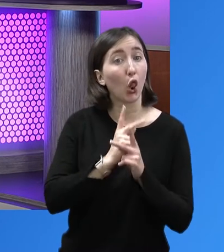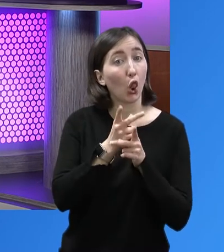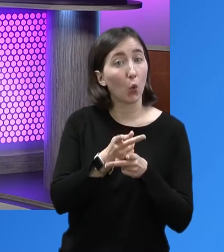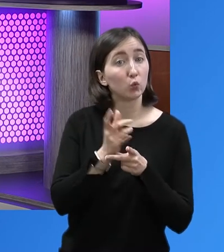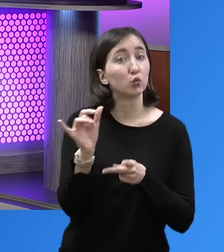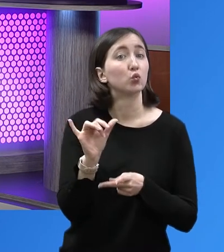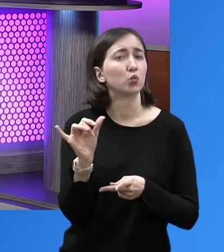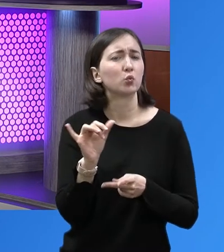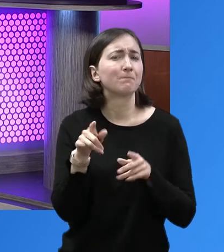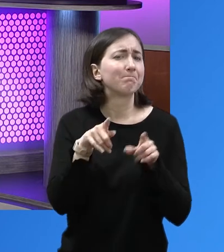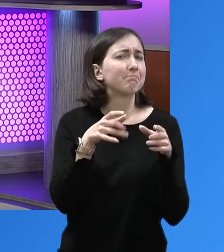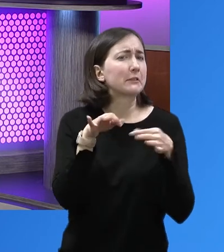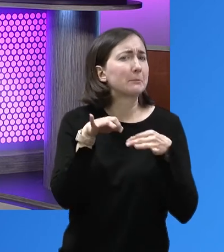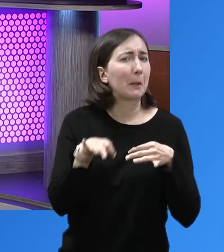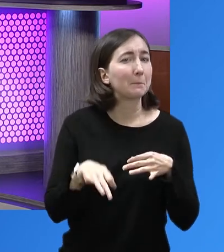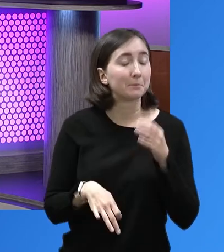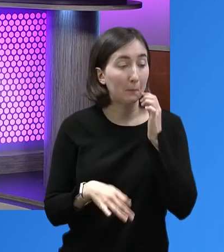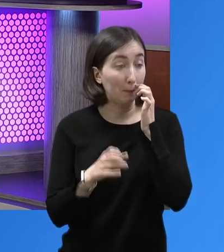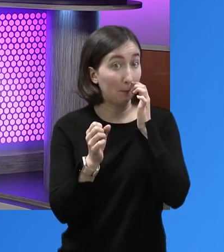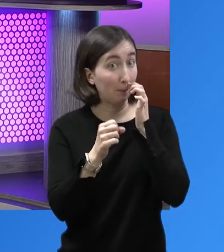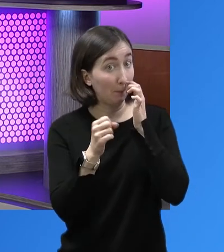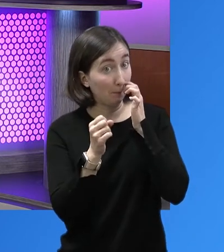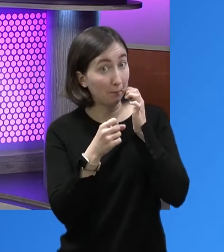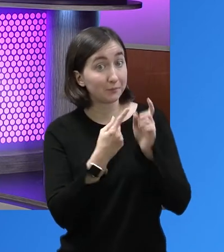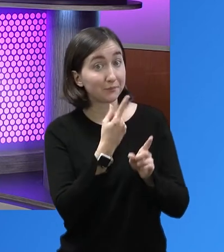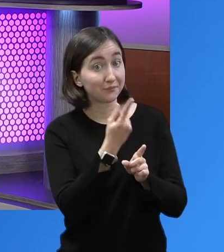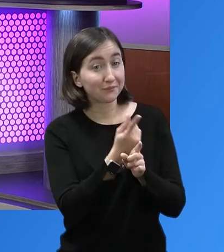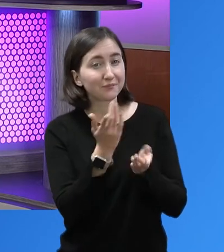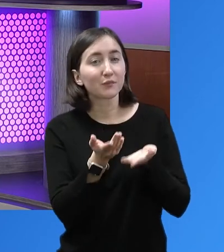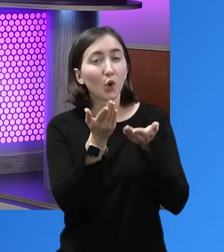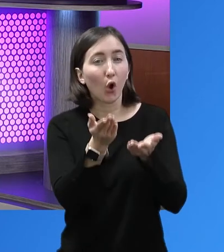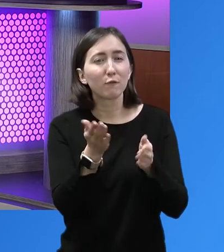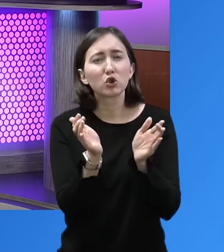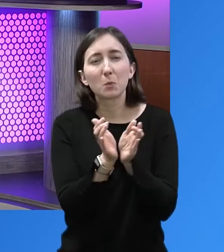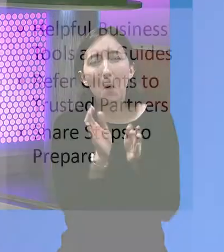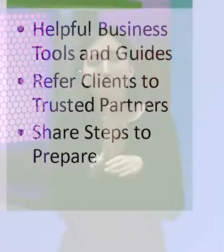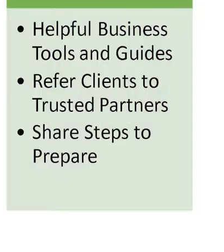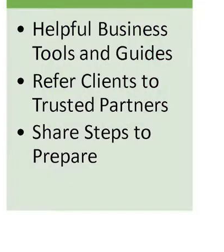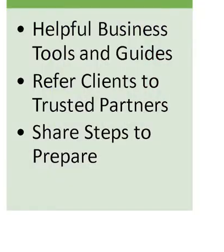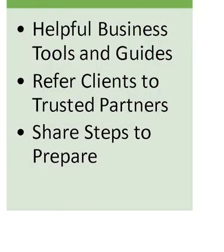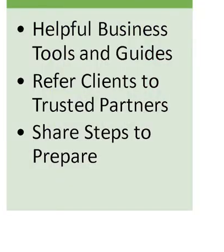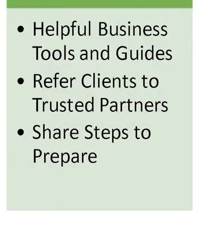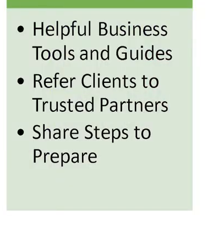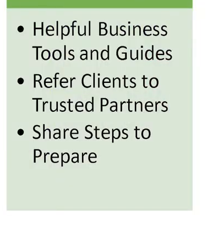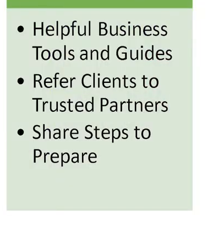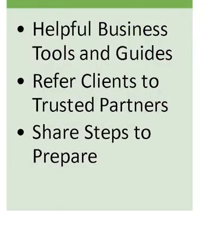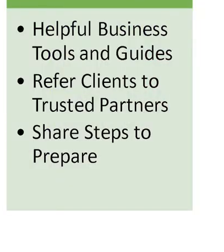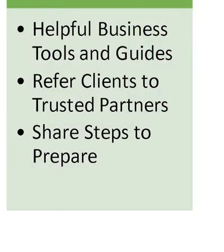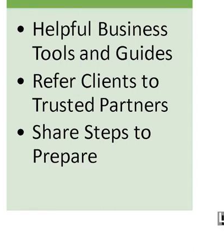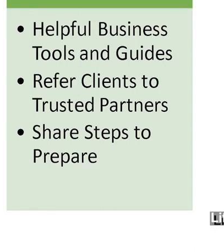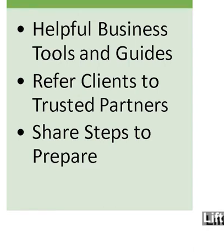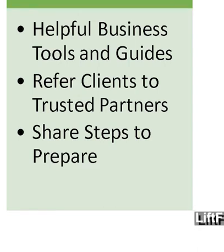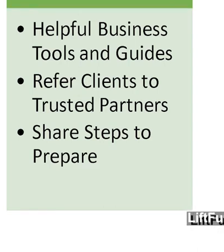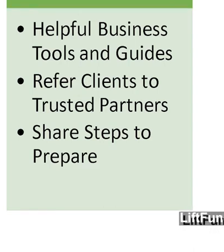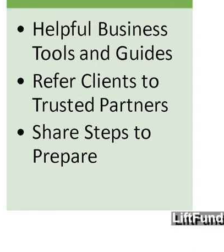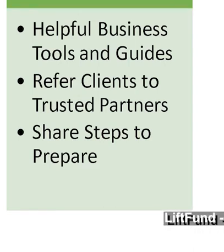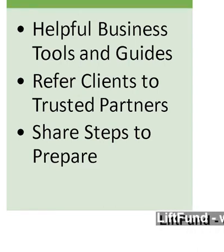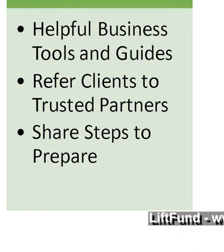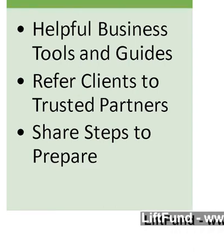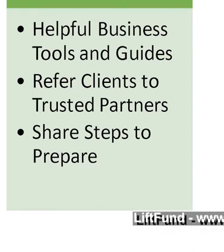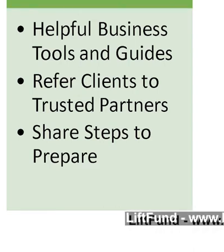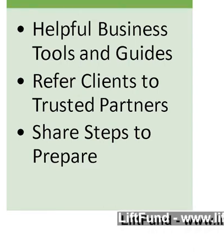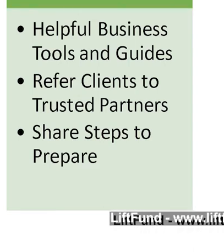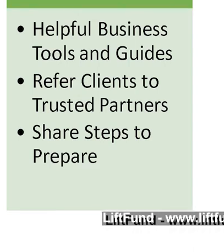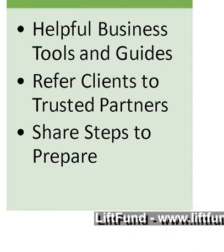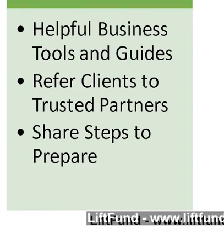but let's talk a little bit about the loans as well. So talk, talk about the business lending piece. Right. So we do offer small business loans and we